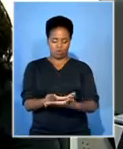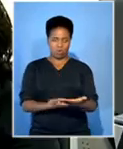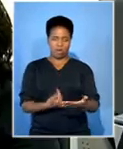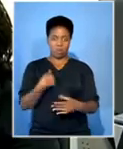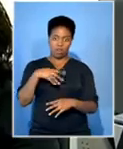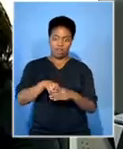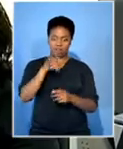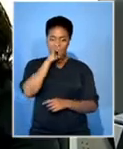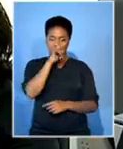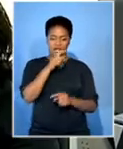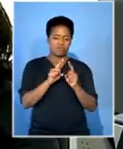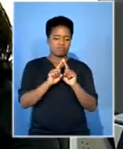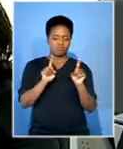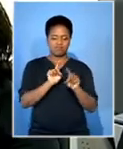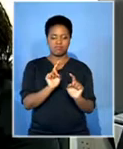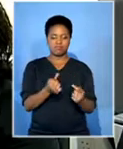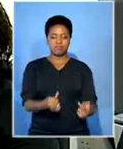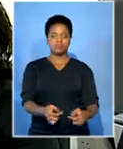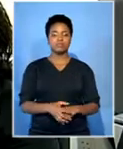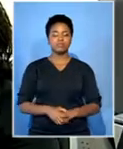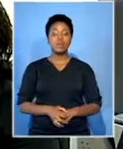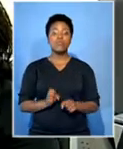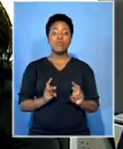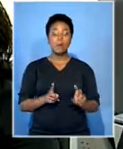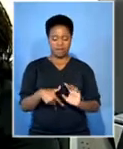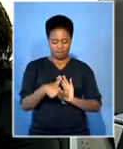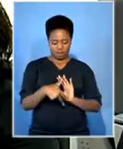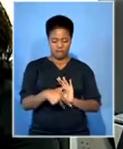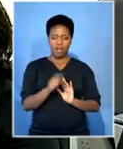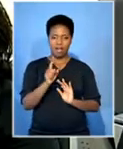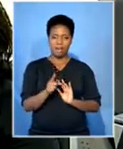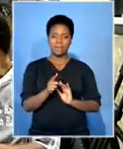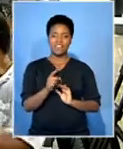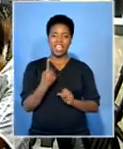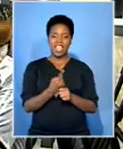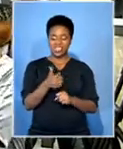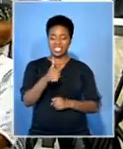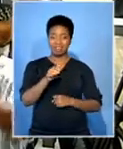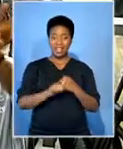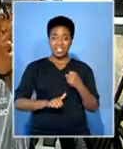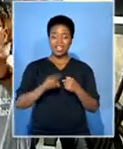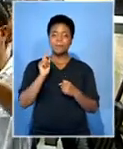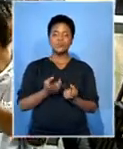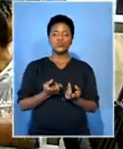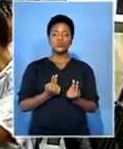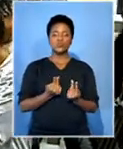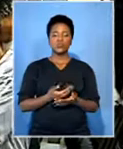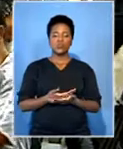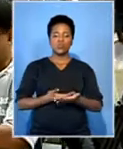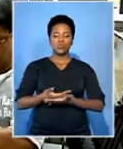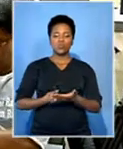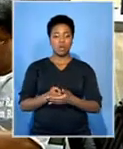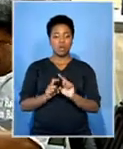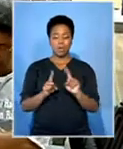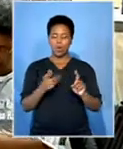crime. Under normal circumstances, a Section 22 has to be renewed every six months. But due to the complexity of